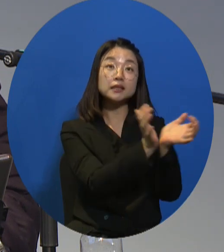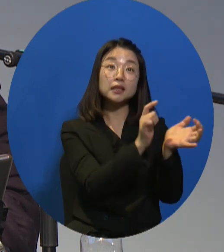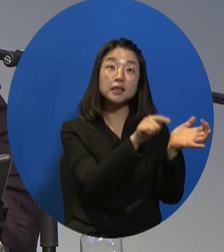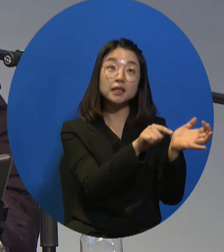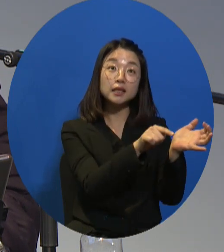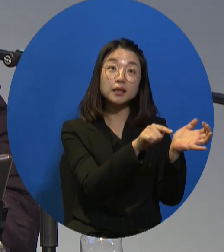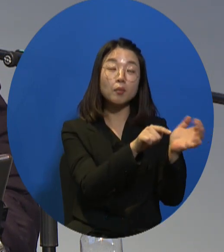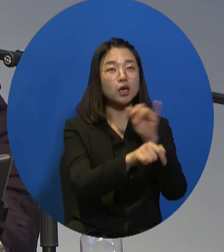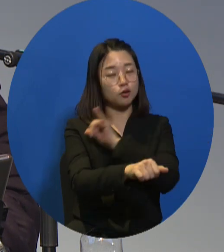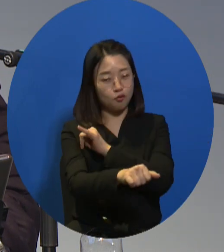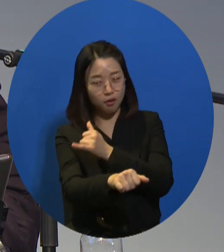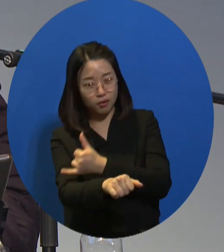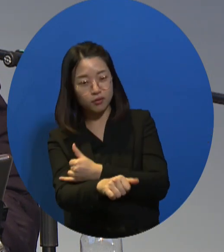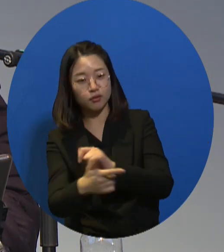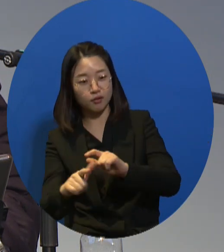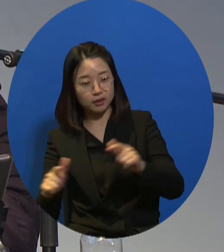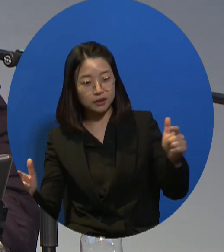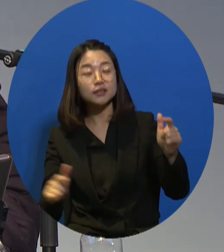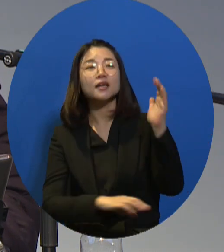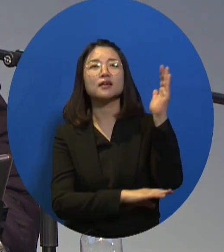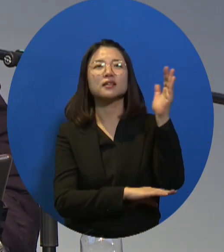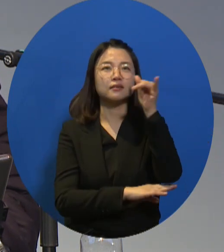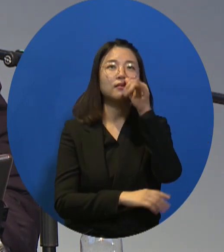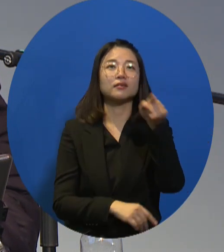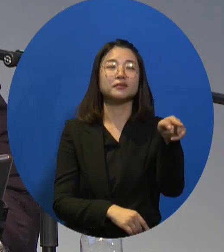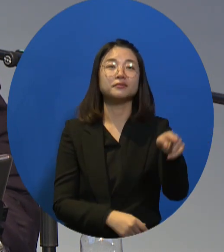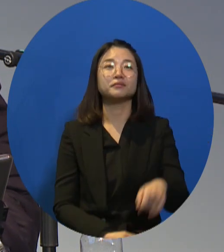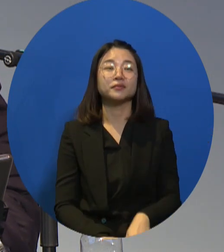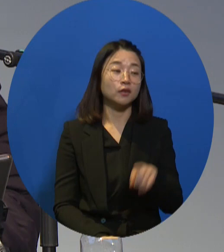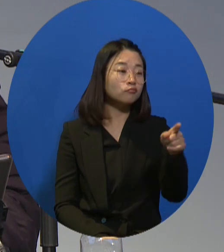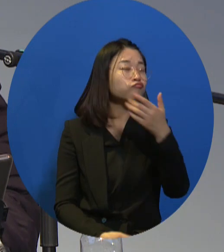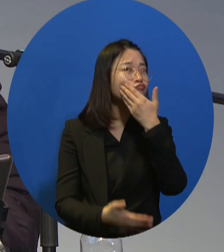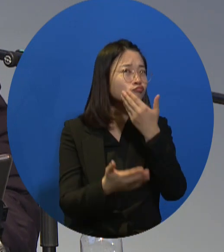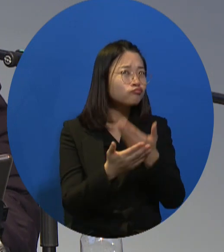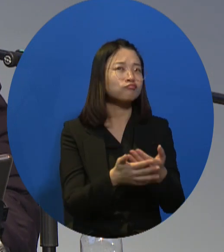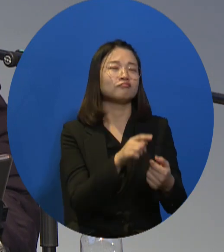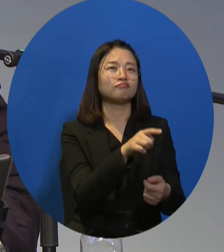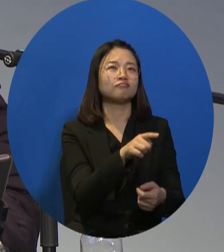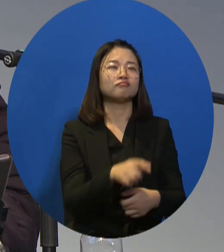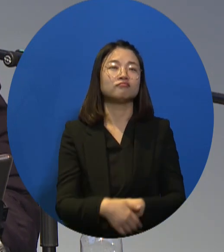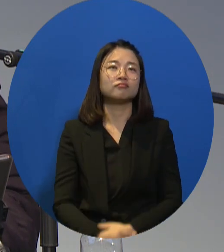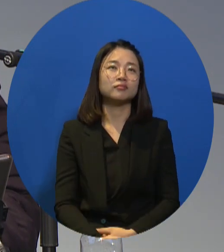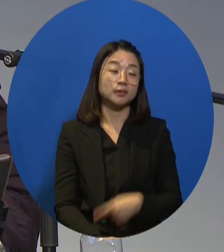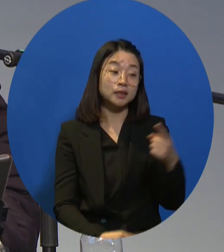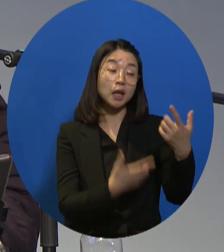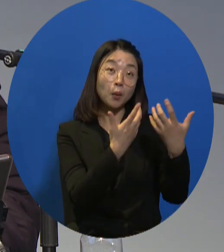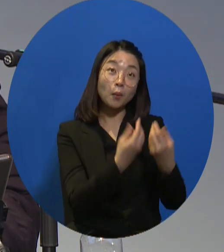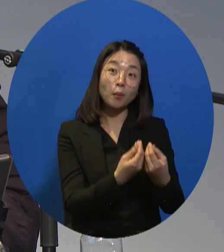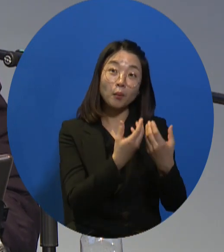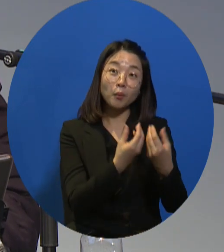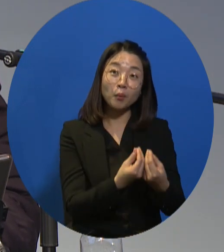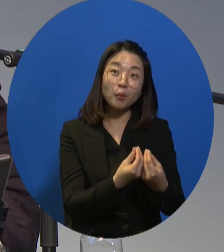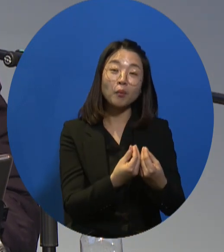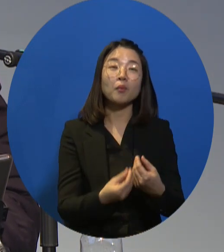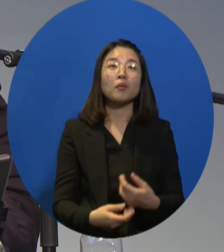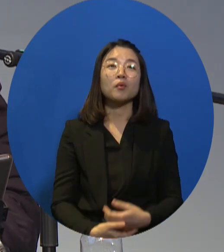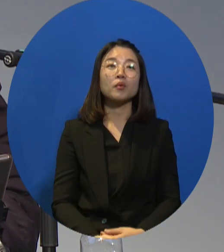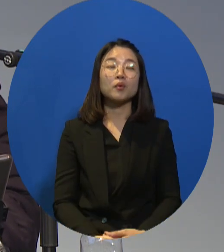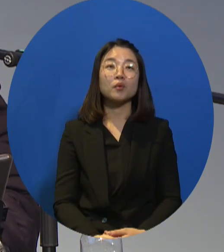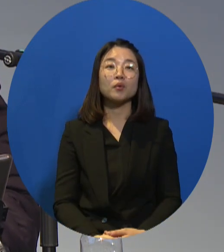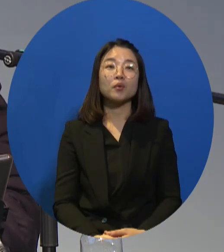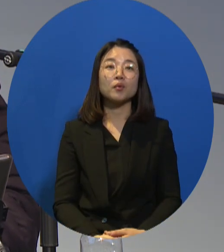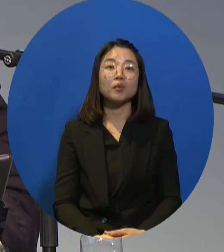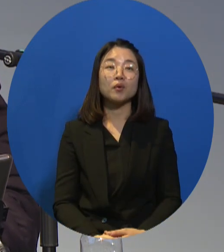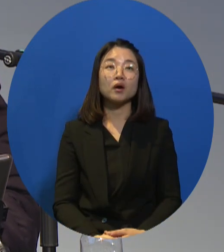Convention on the Rights of Persons with Disabilities. And this convention has many articles, very meaningful articles about the rights of